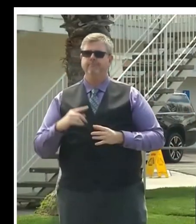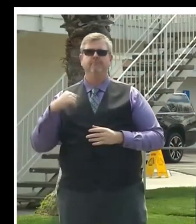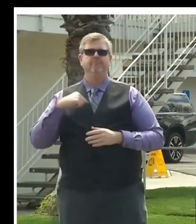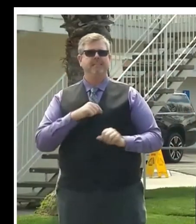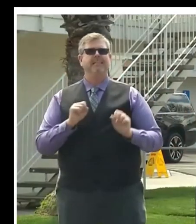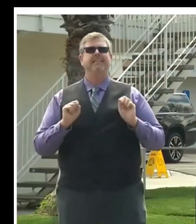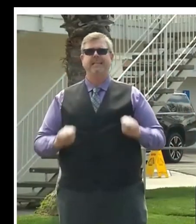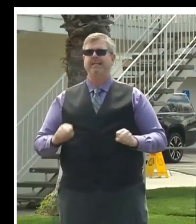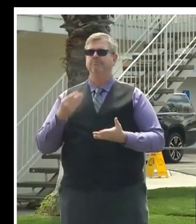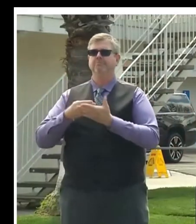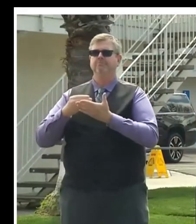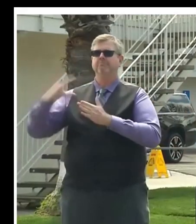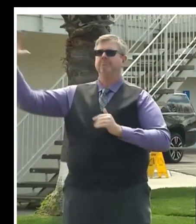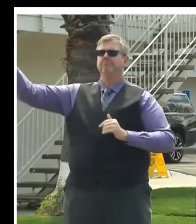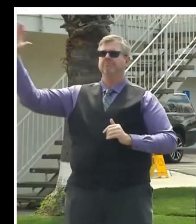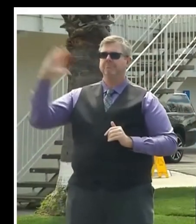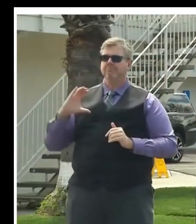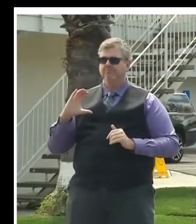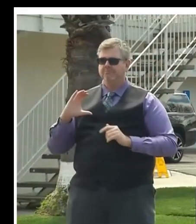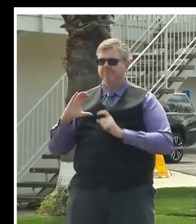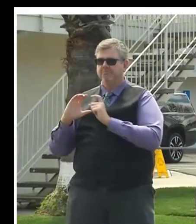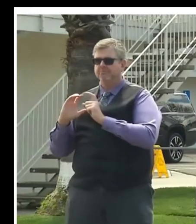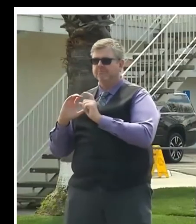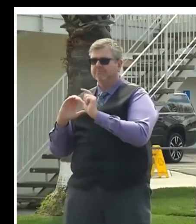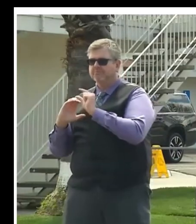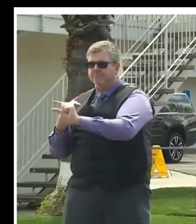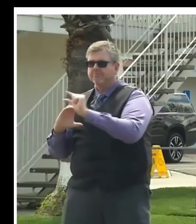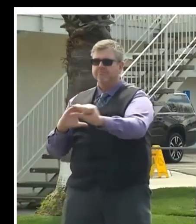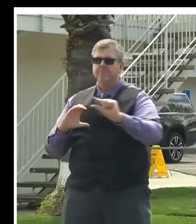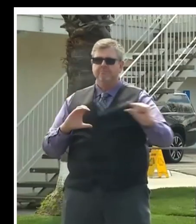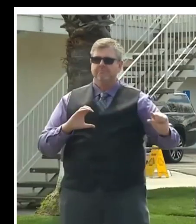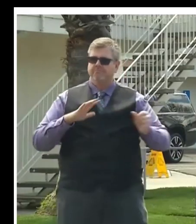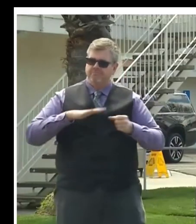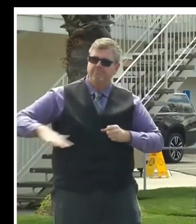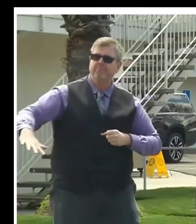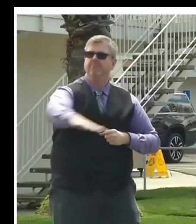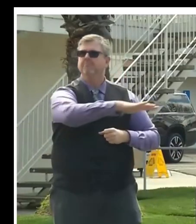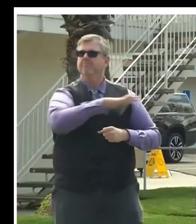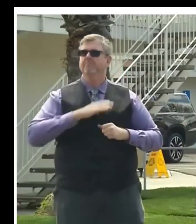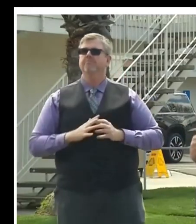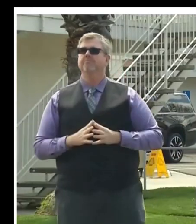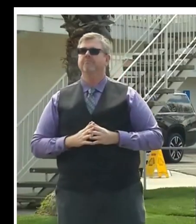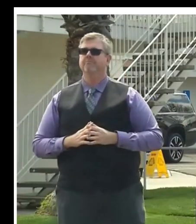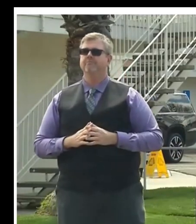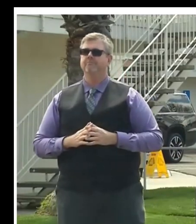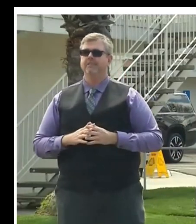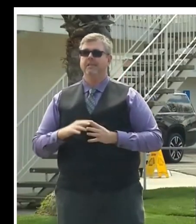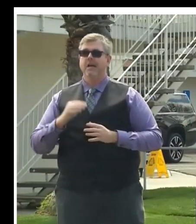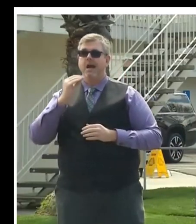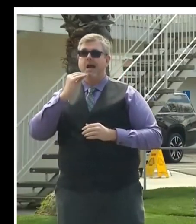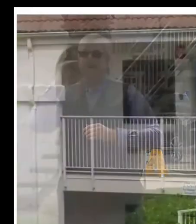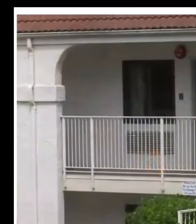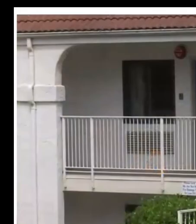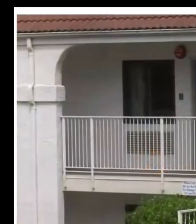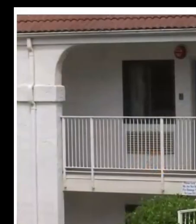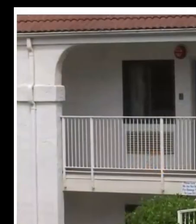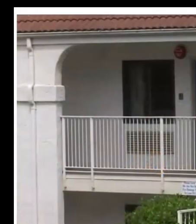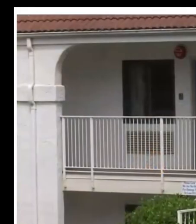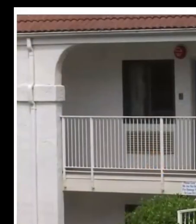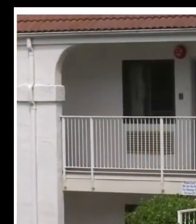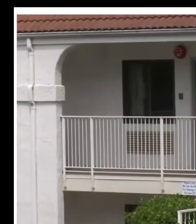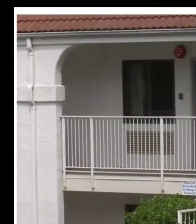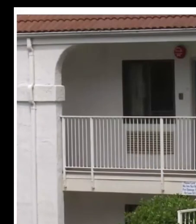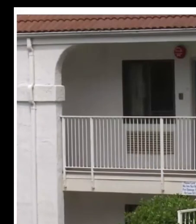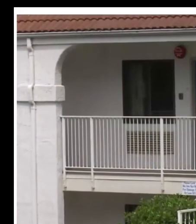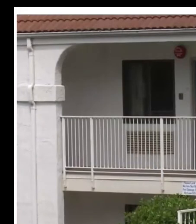really aggressively address the homelessness crisis that will be here well beyond the time that this pandemic passes there has been